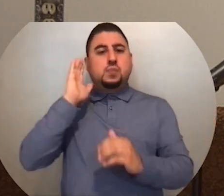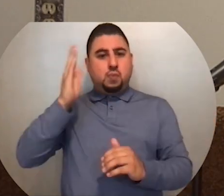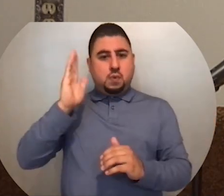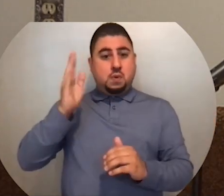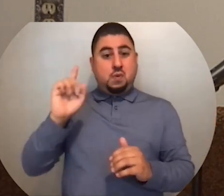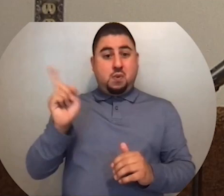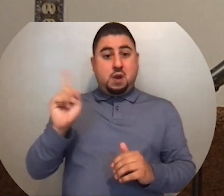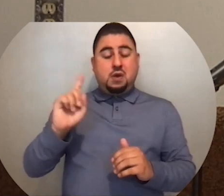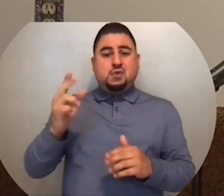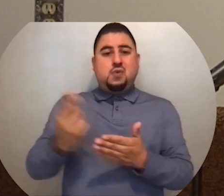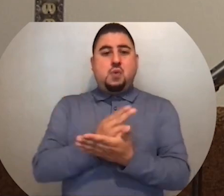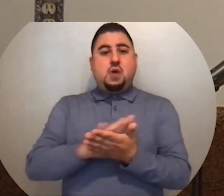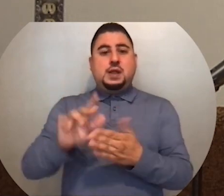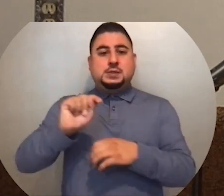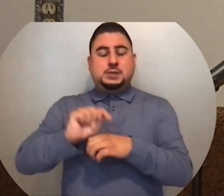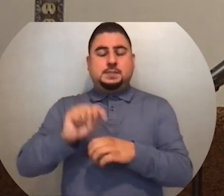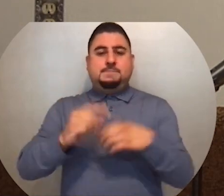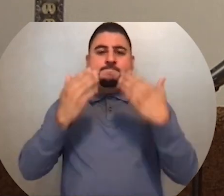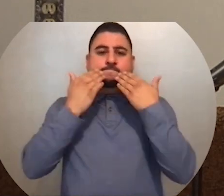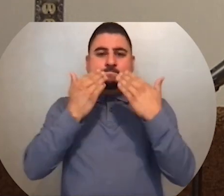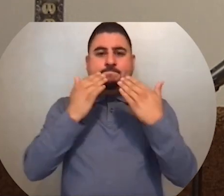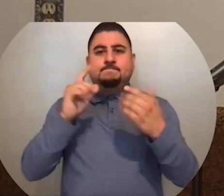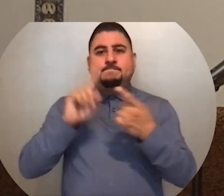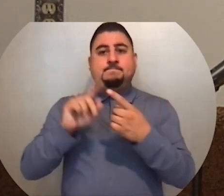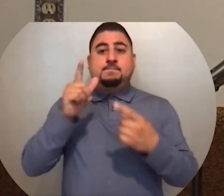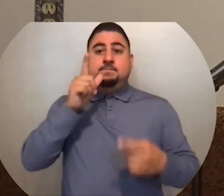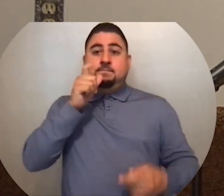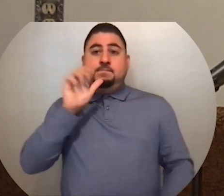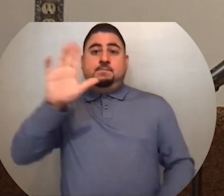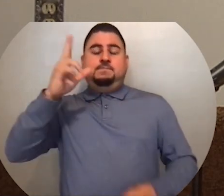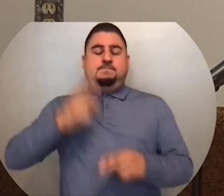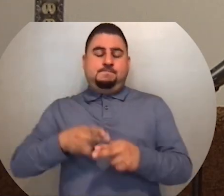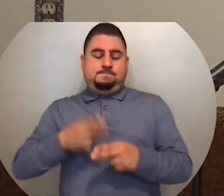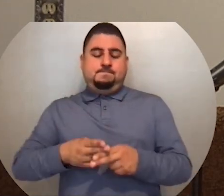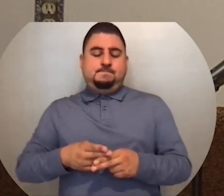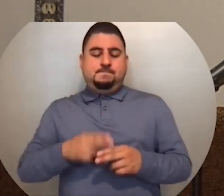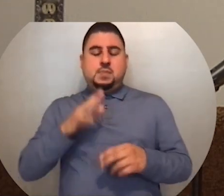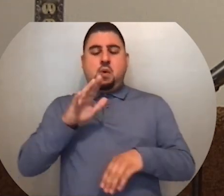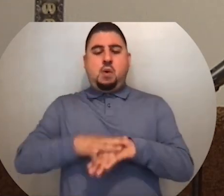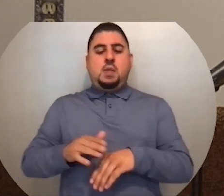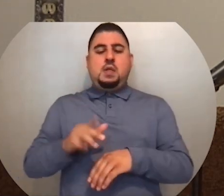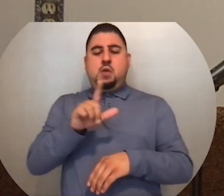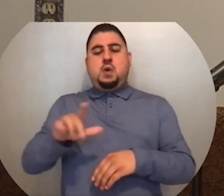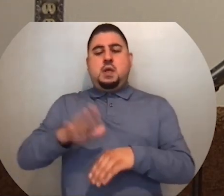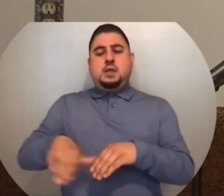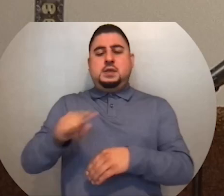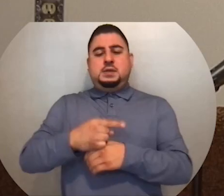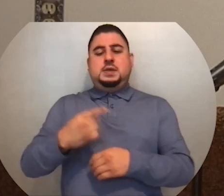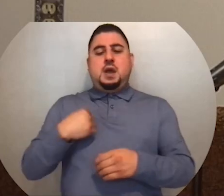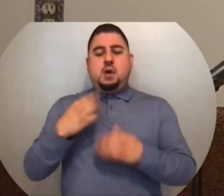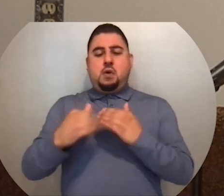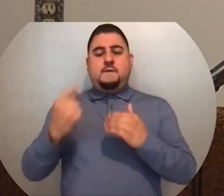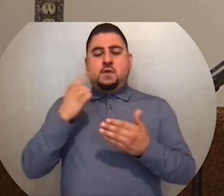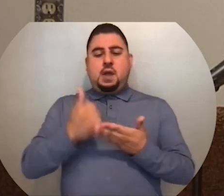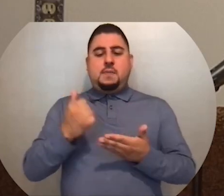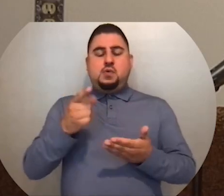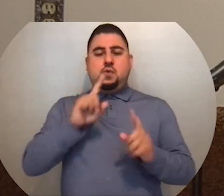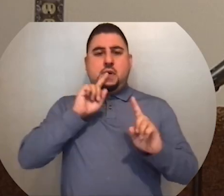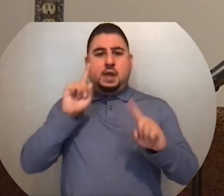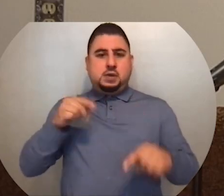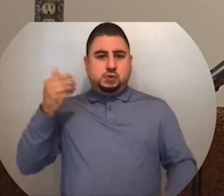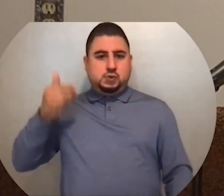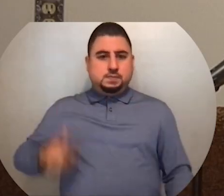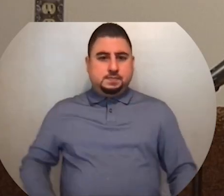holy temple, and give thanks to your name. Lord, on the day I called for help, you